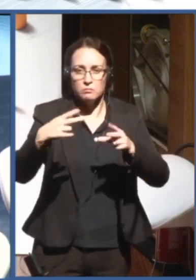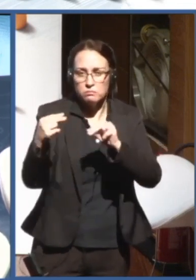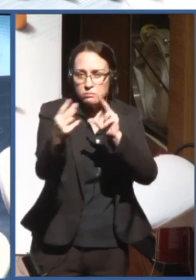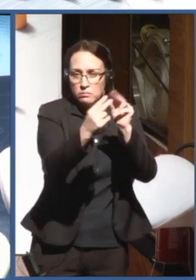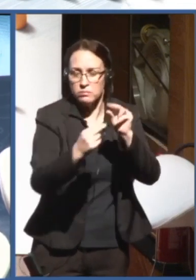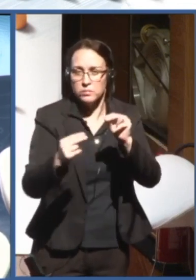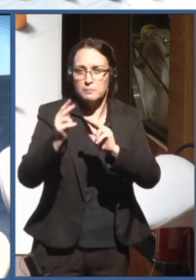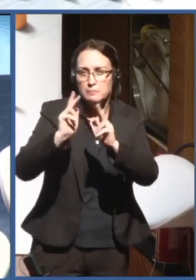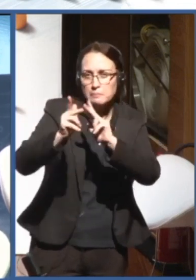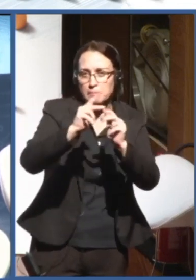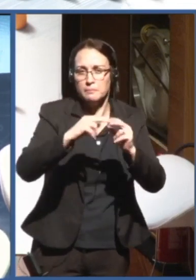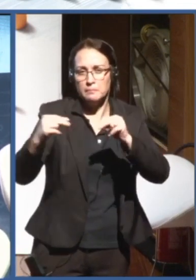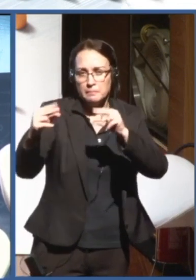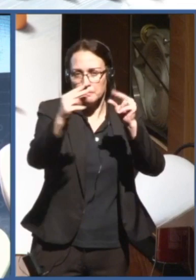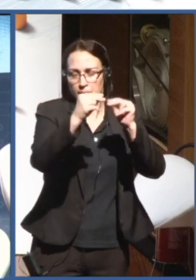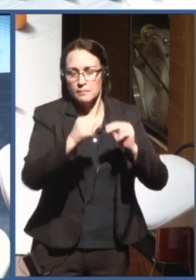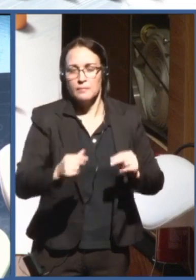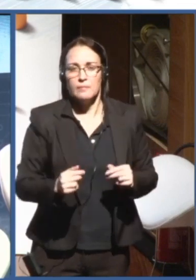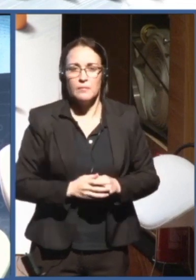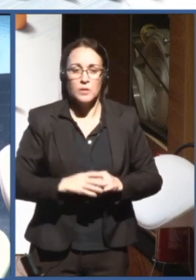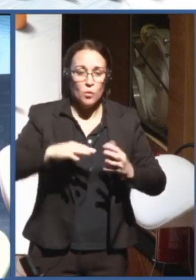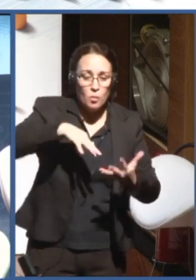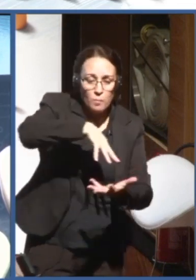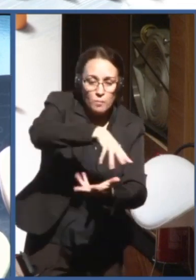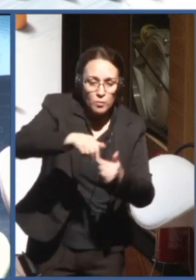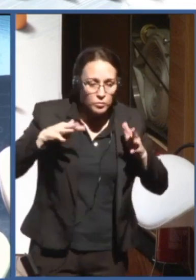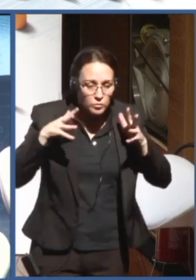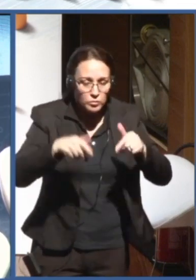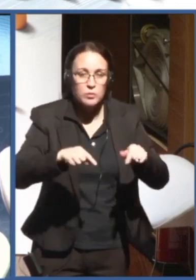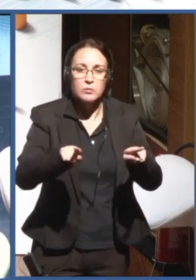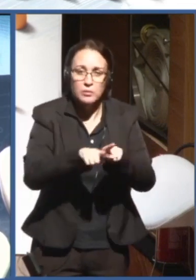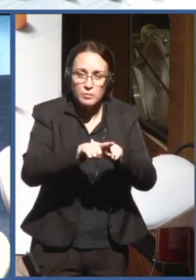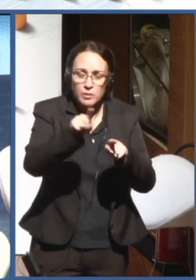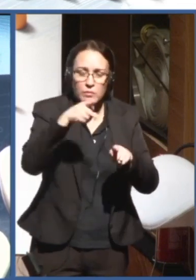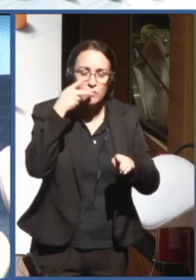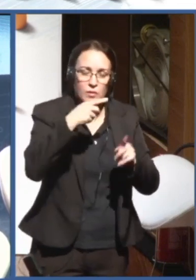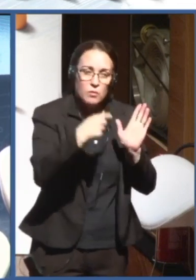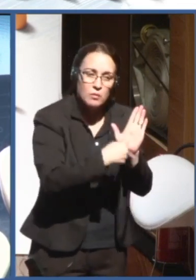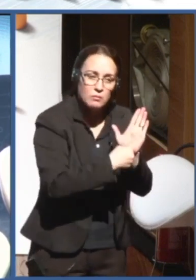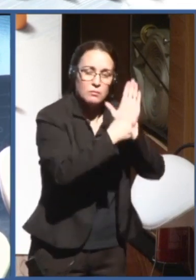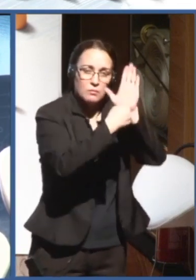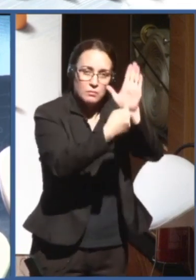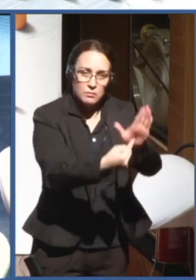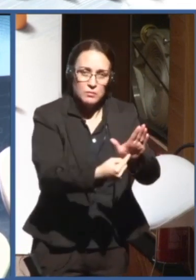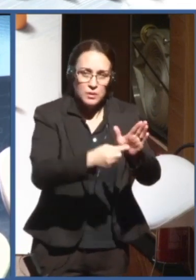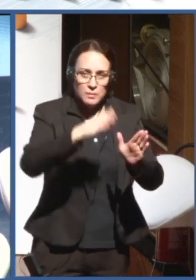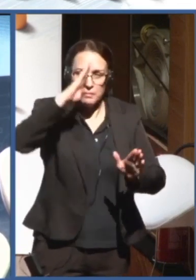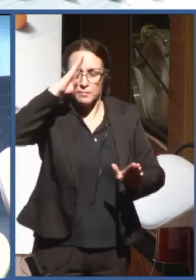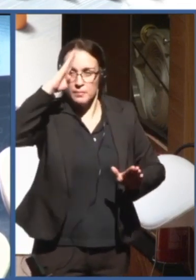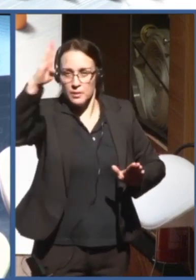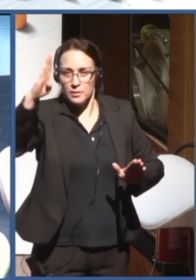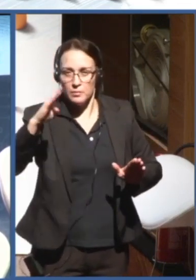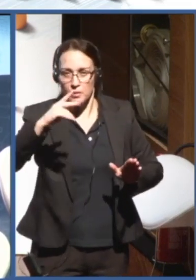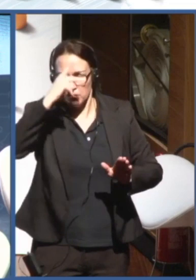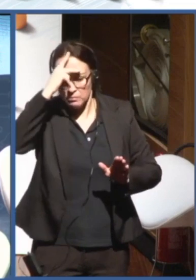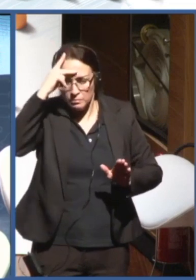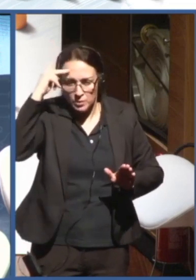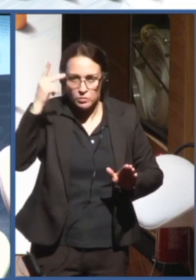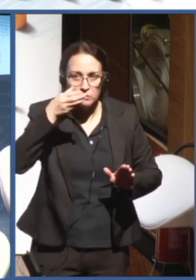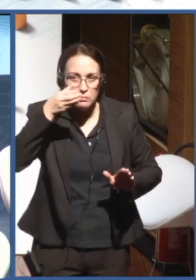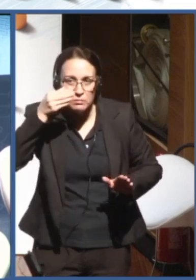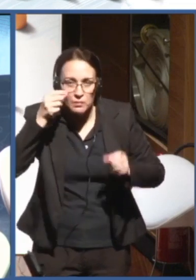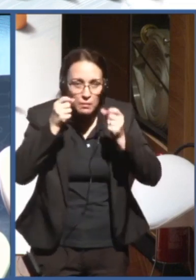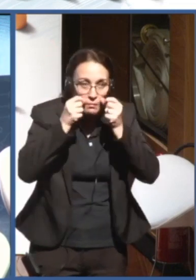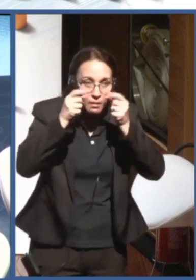And you highlighted also the omni-stakeholder principle that there was now trying to be the principle of this AI civic forum.